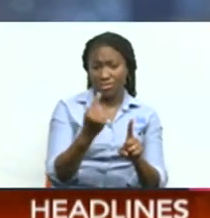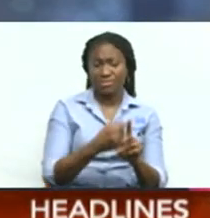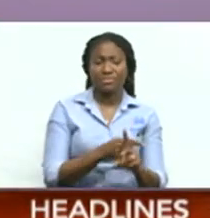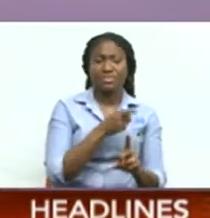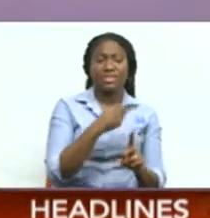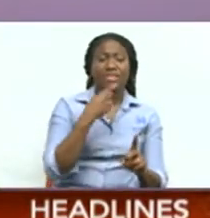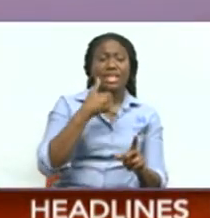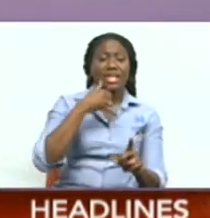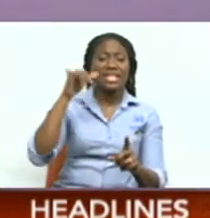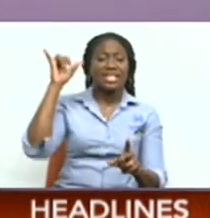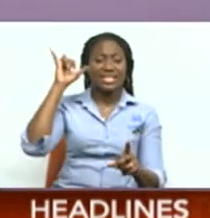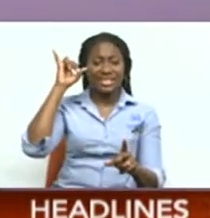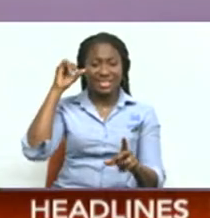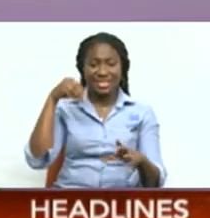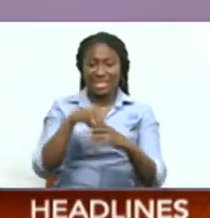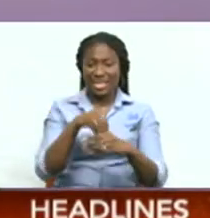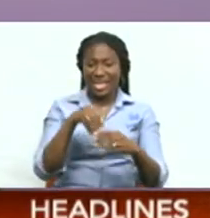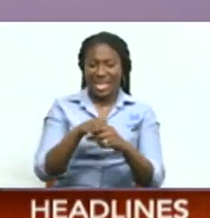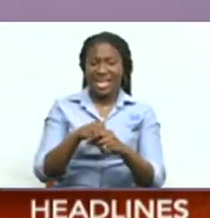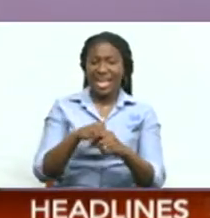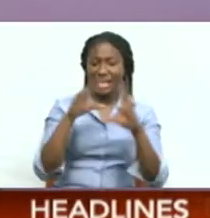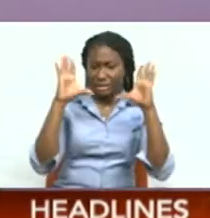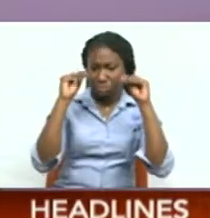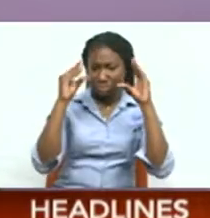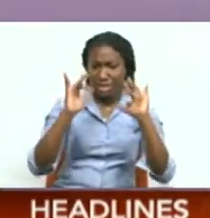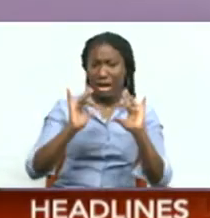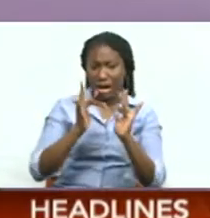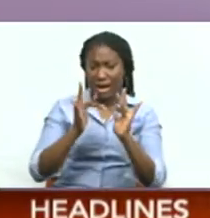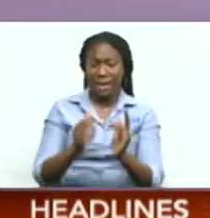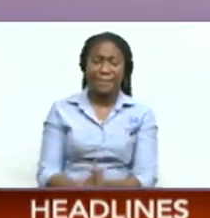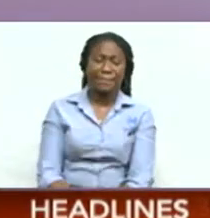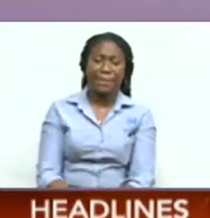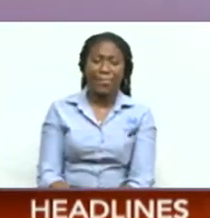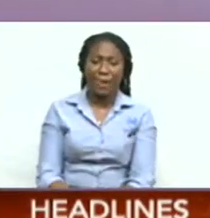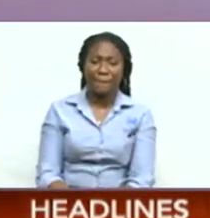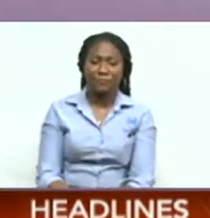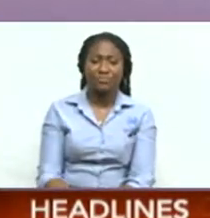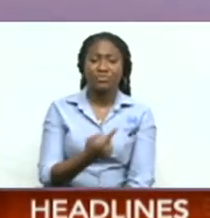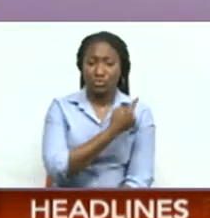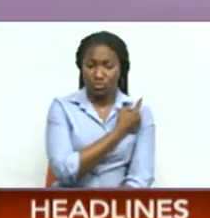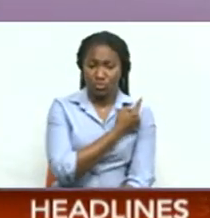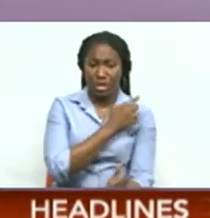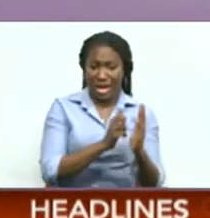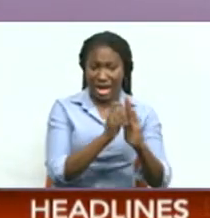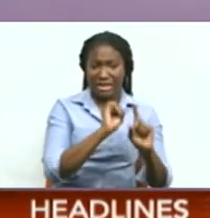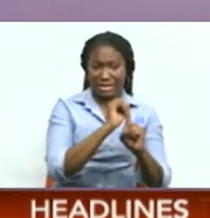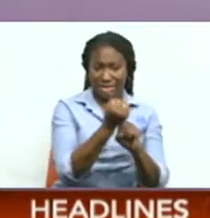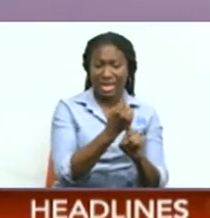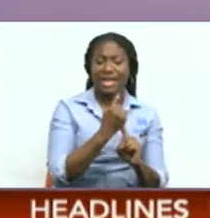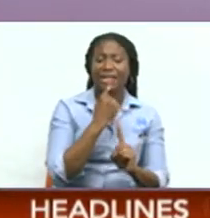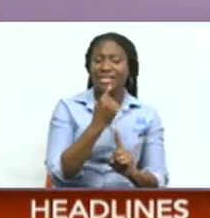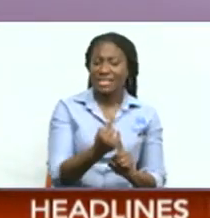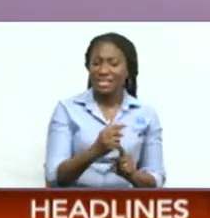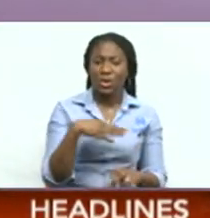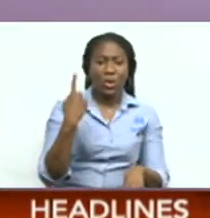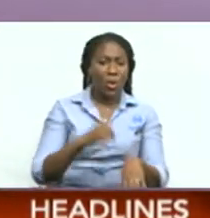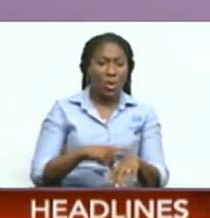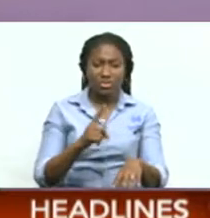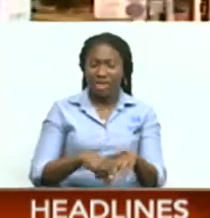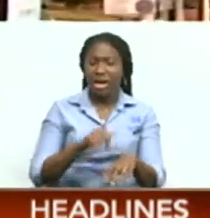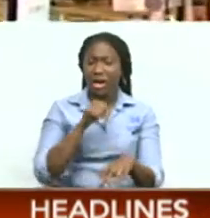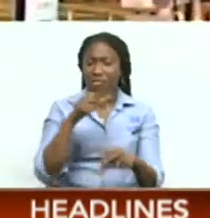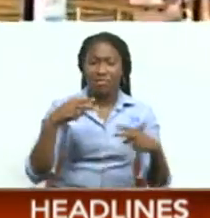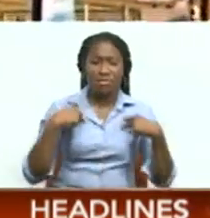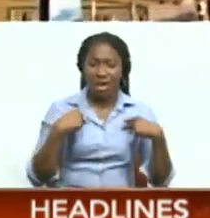at yesterday's JSC Social Services and Public Administration meeting. Dr. LeBlanc told the committee there was always a shortage of breast and prostate